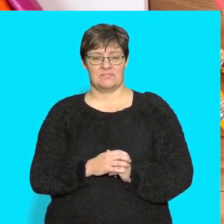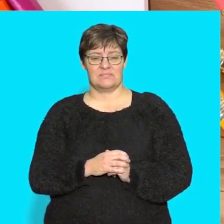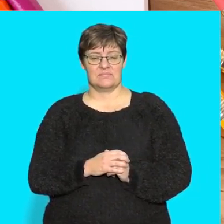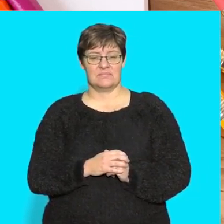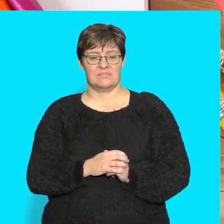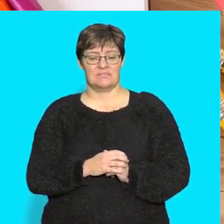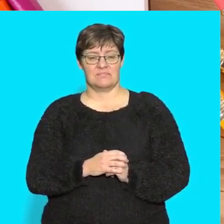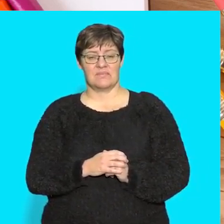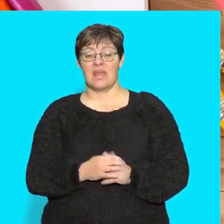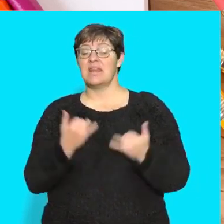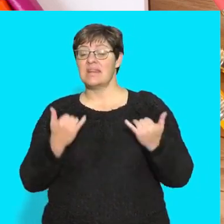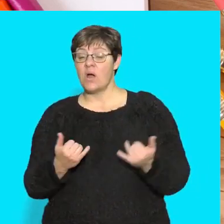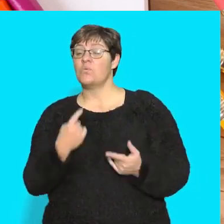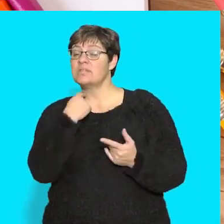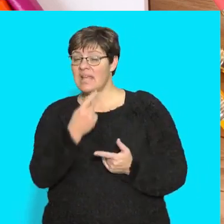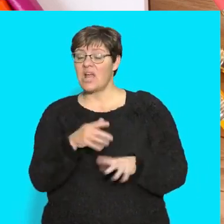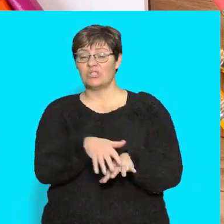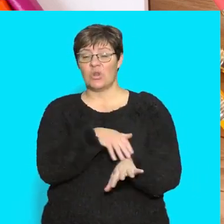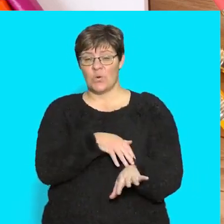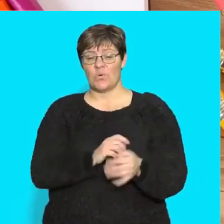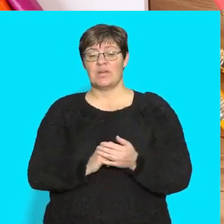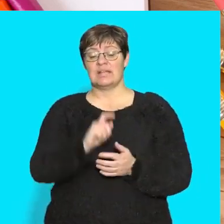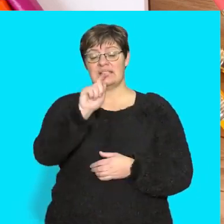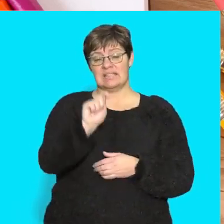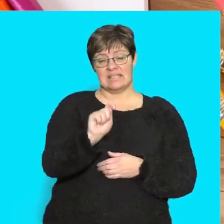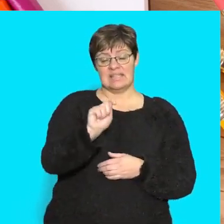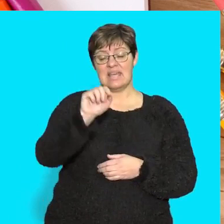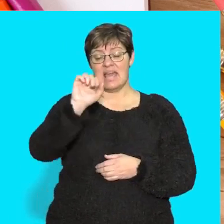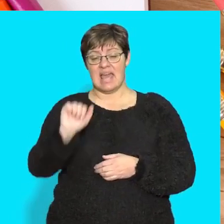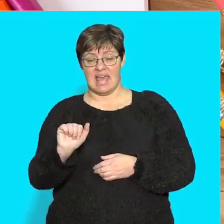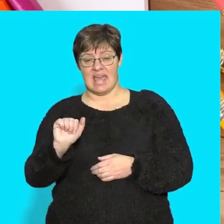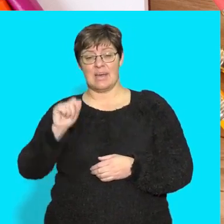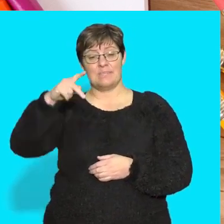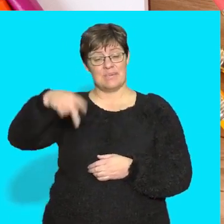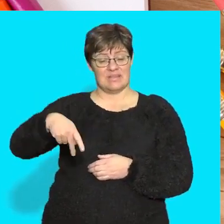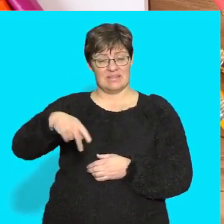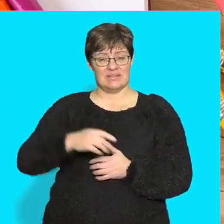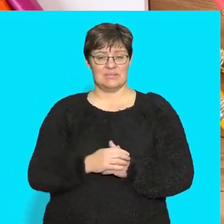Now we will say tap slowly. T-A-P